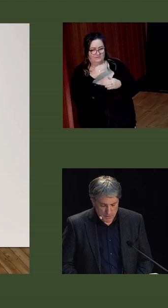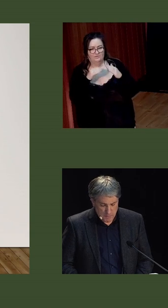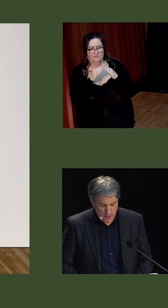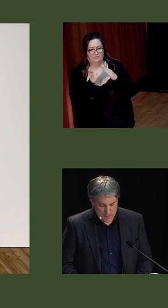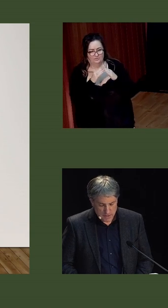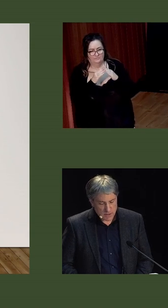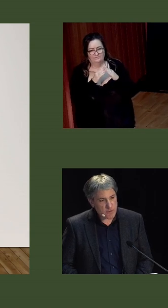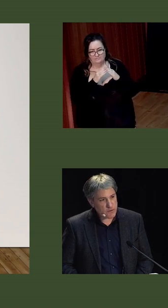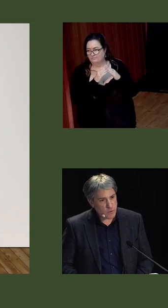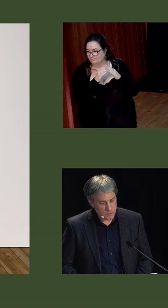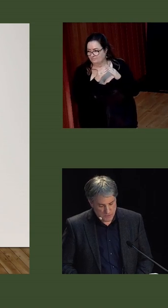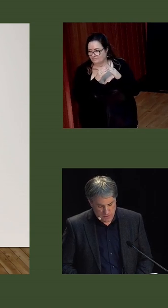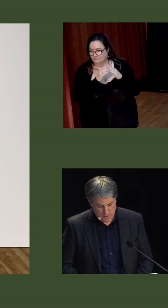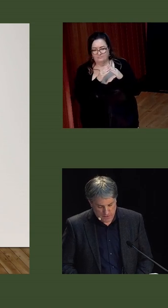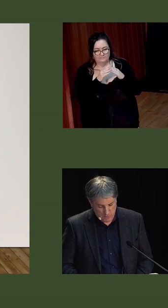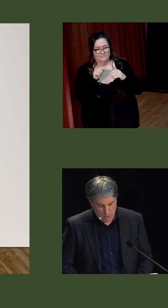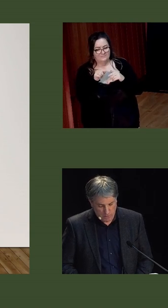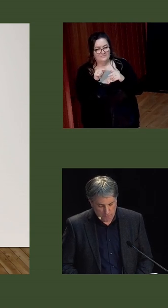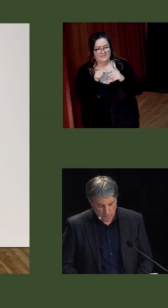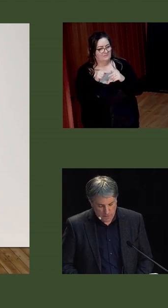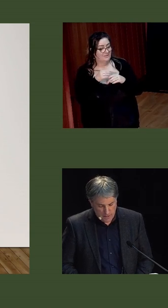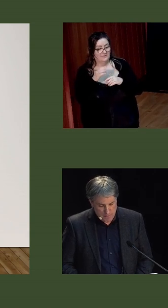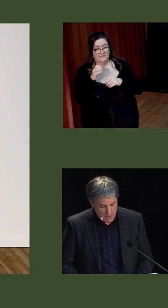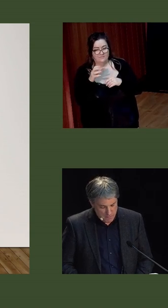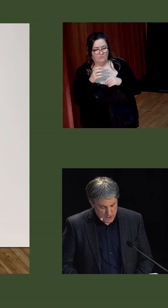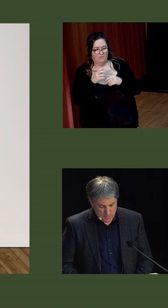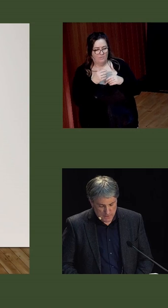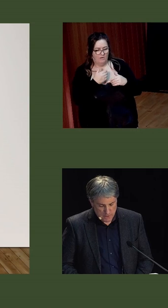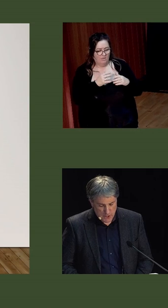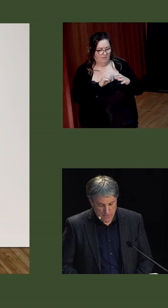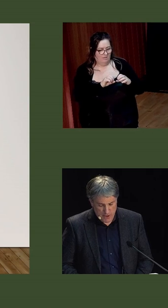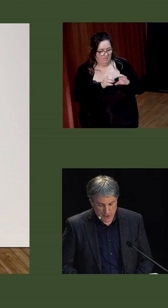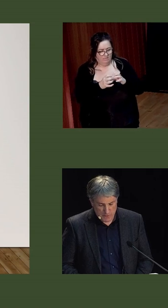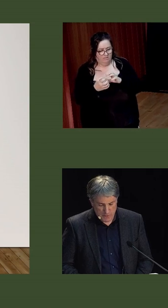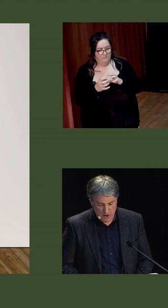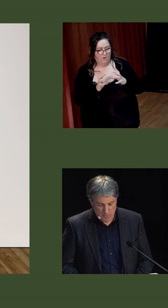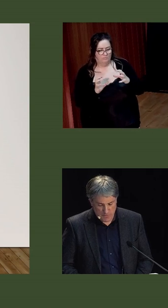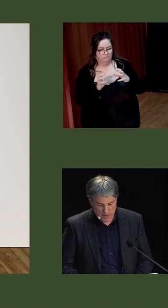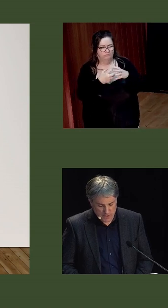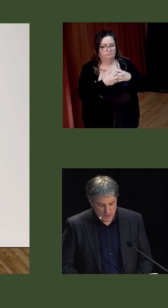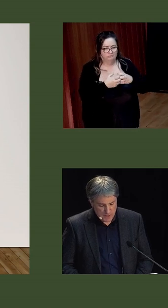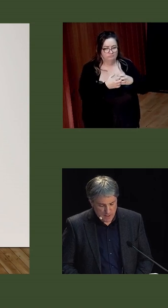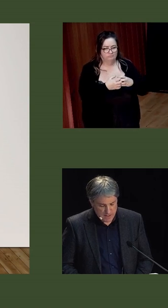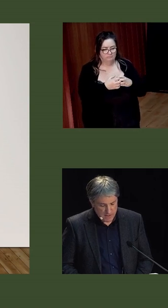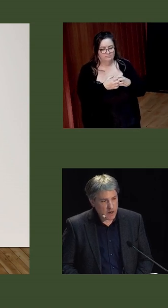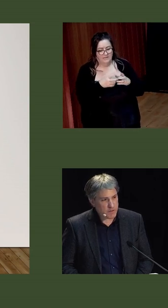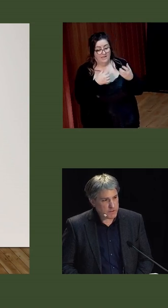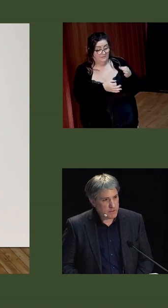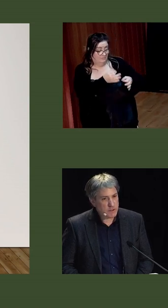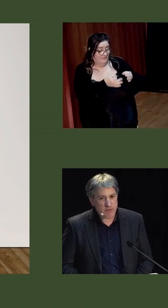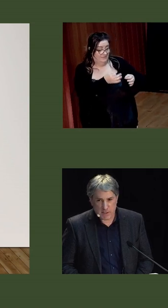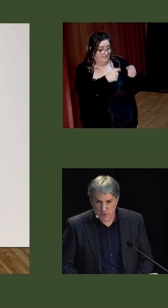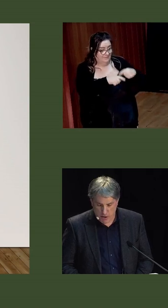This helped to bind some of the wounds of the Civil War. Many bishops shared friendships with government figures and